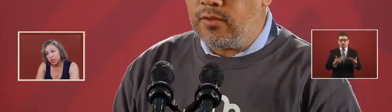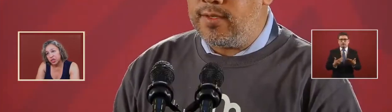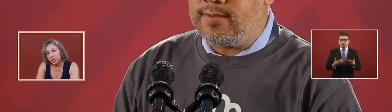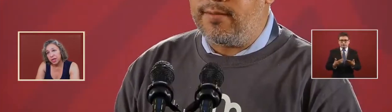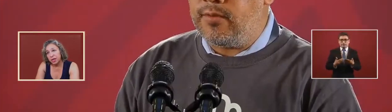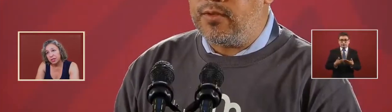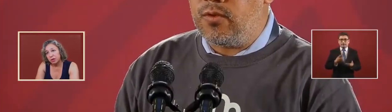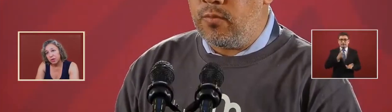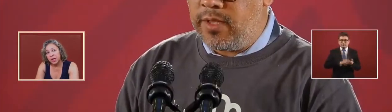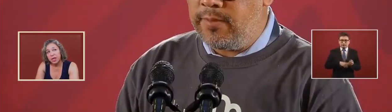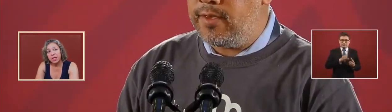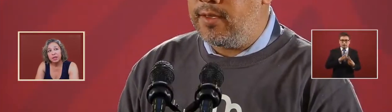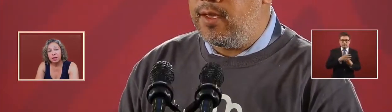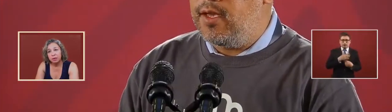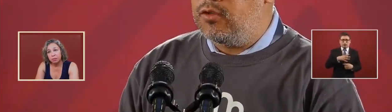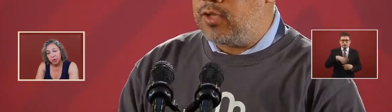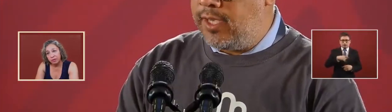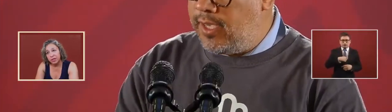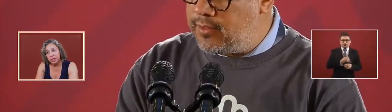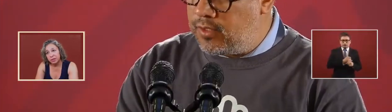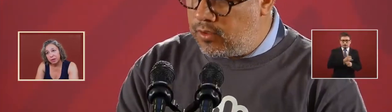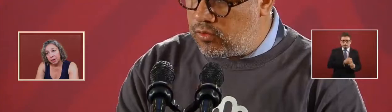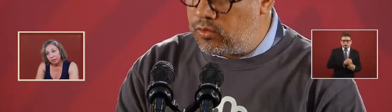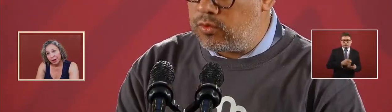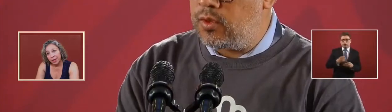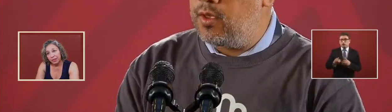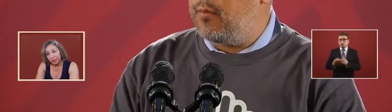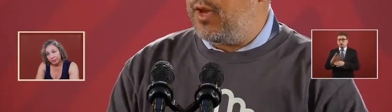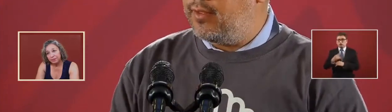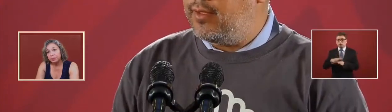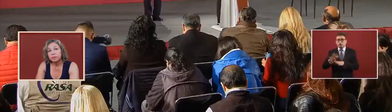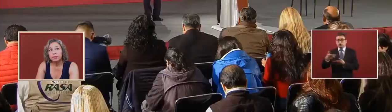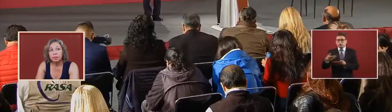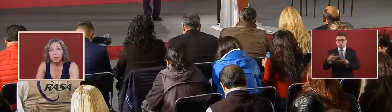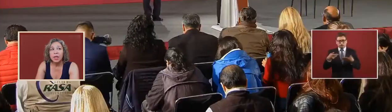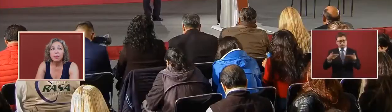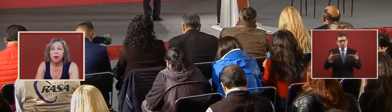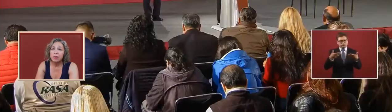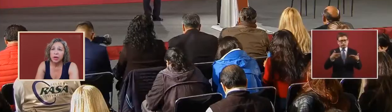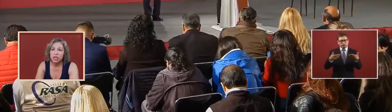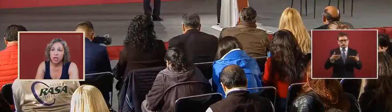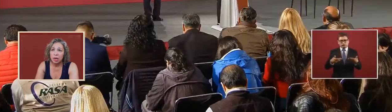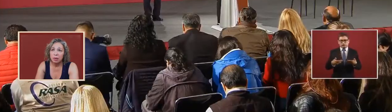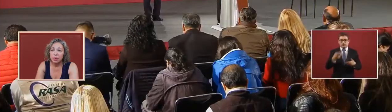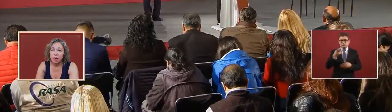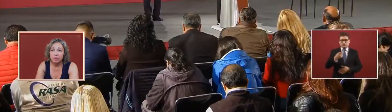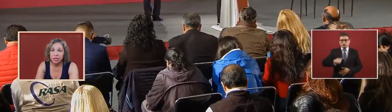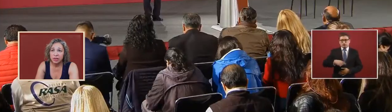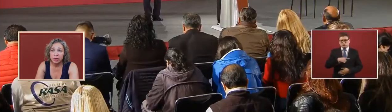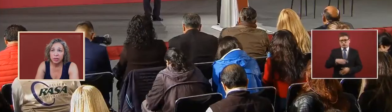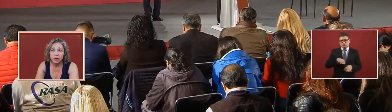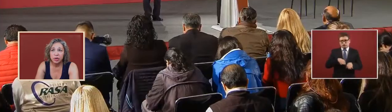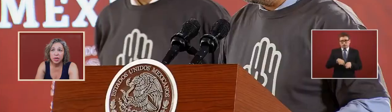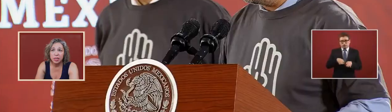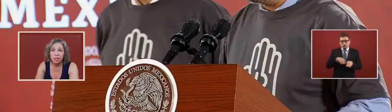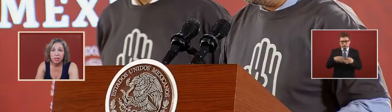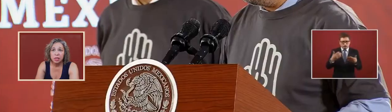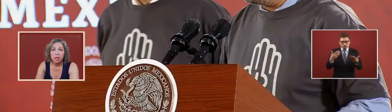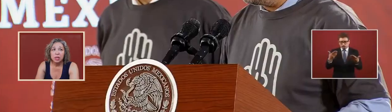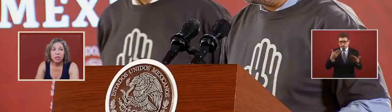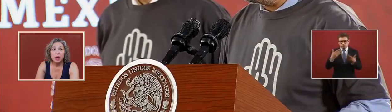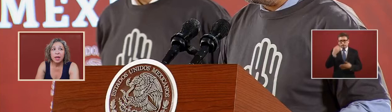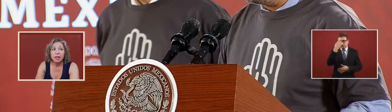information that is already in the previous files and part of our job of the district attorney